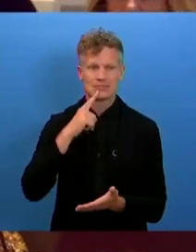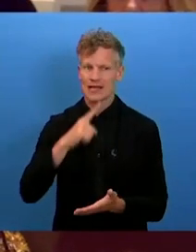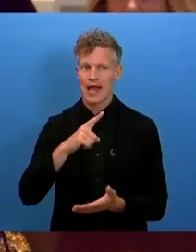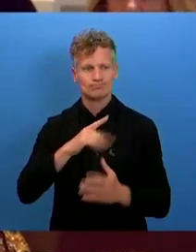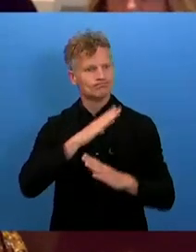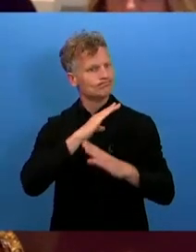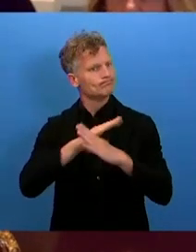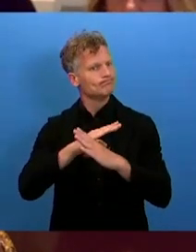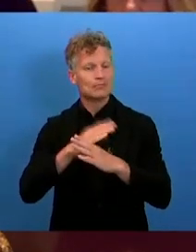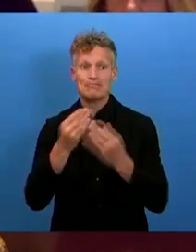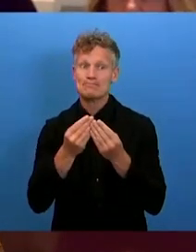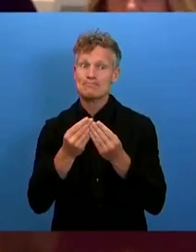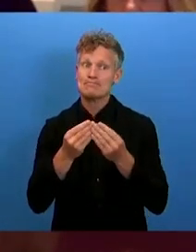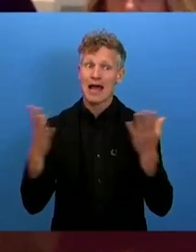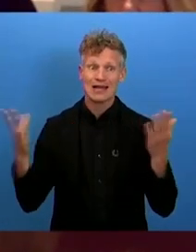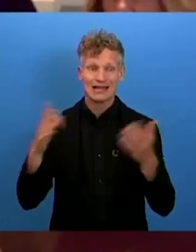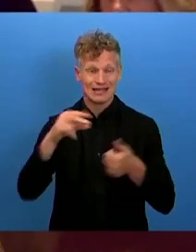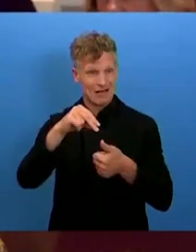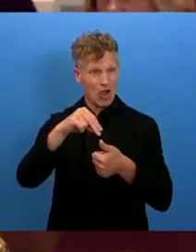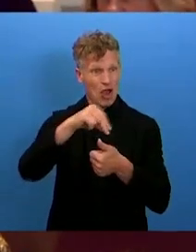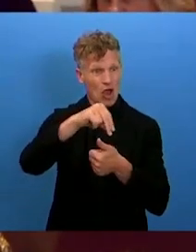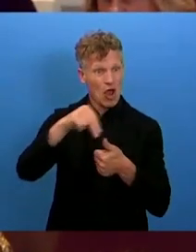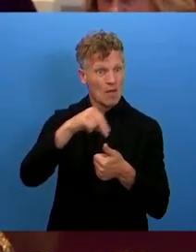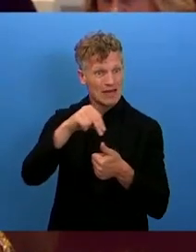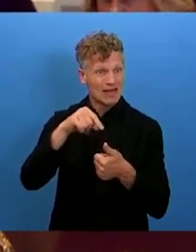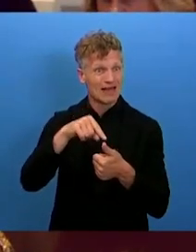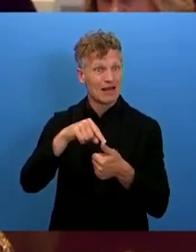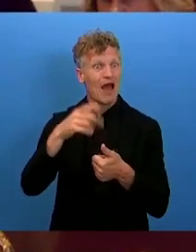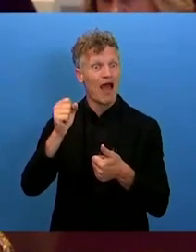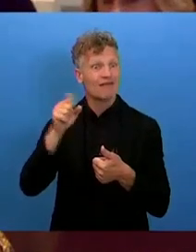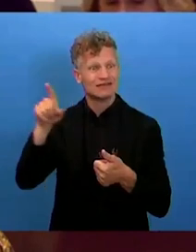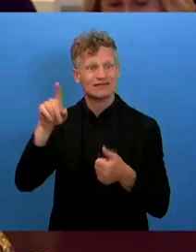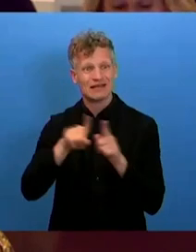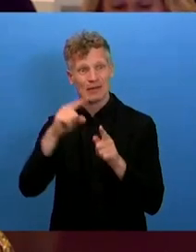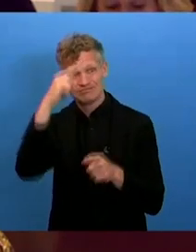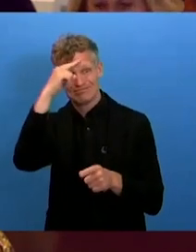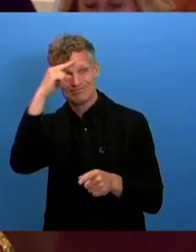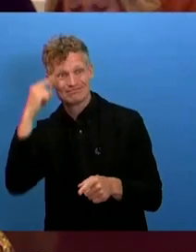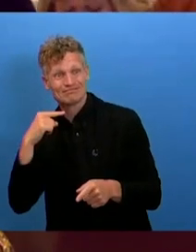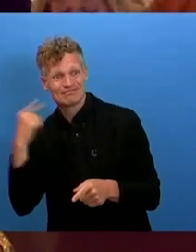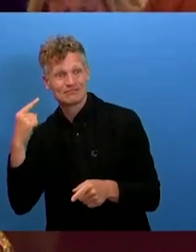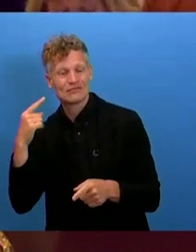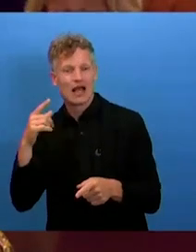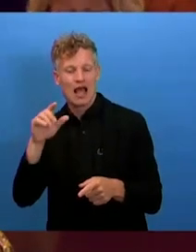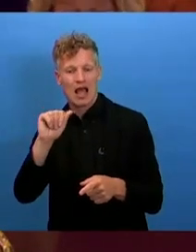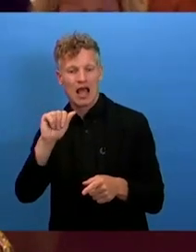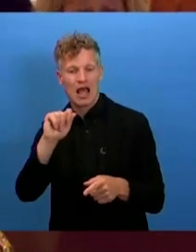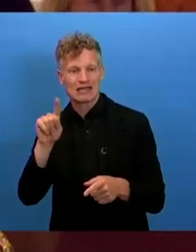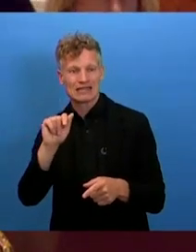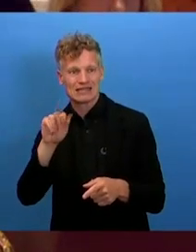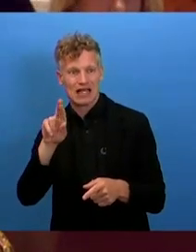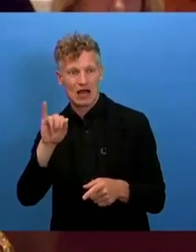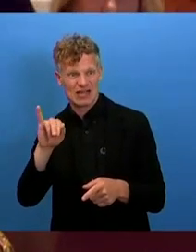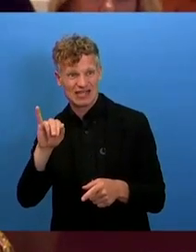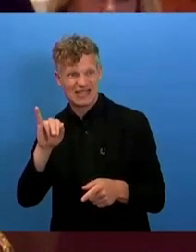Armenians by Azeri armed forces and the genocide intentions of the Azeri forces